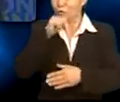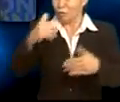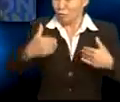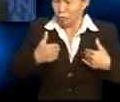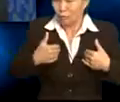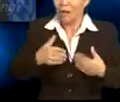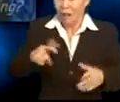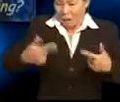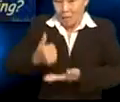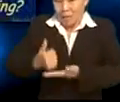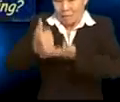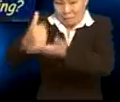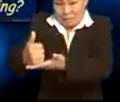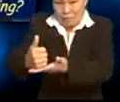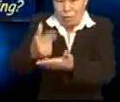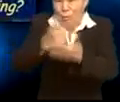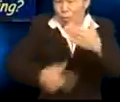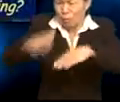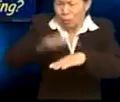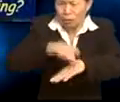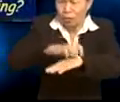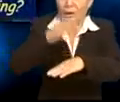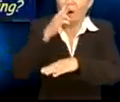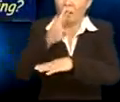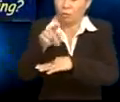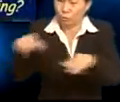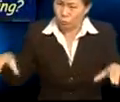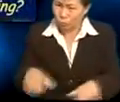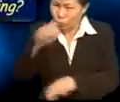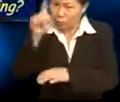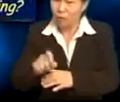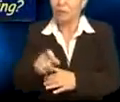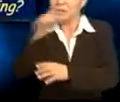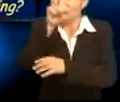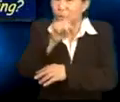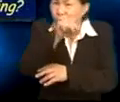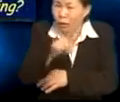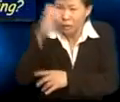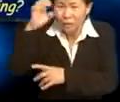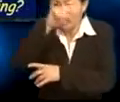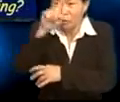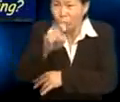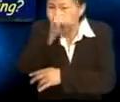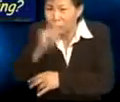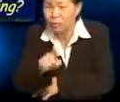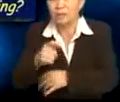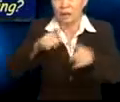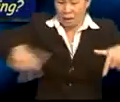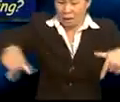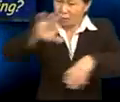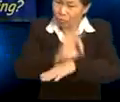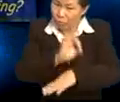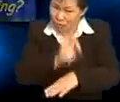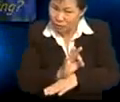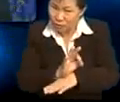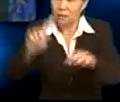When Mingwe used the words, what on earth are you doing? He was inquiring. Inquiring is a language